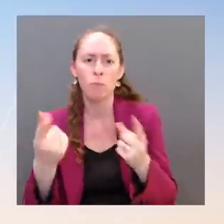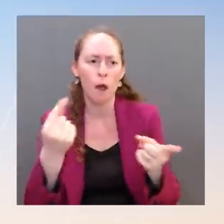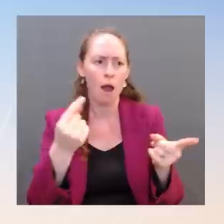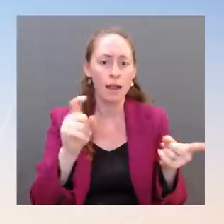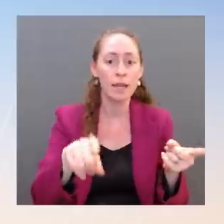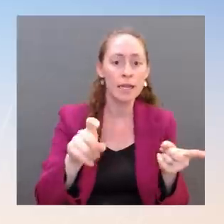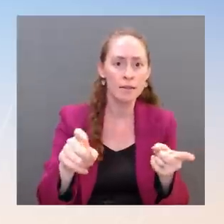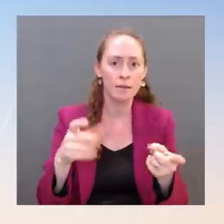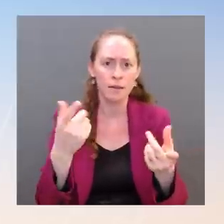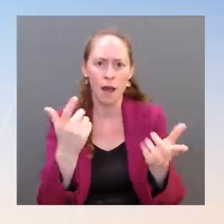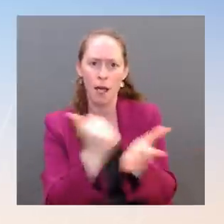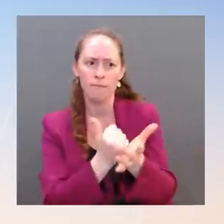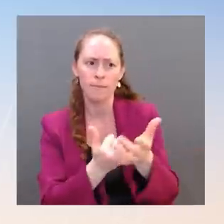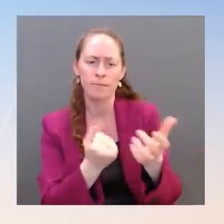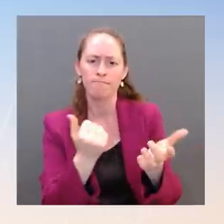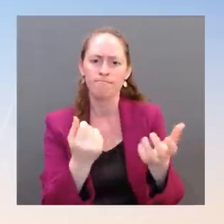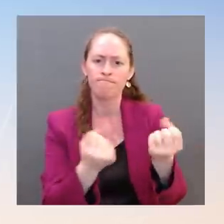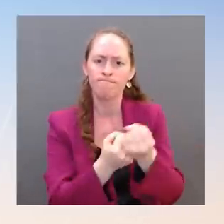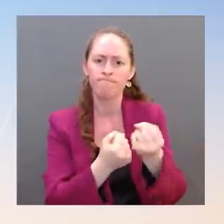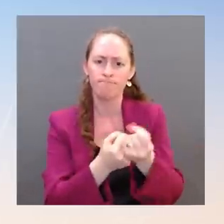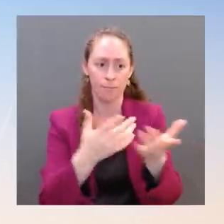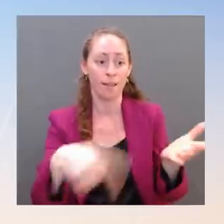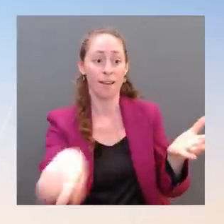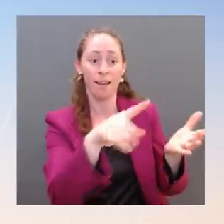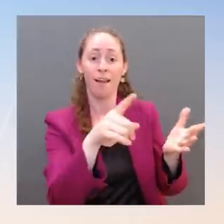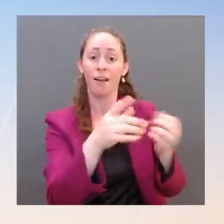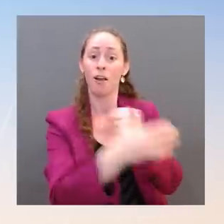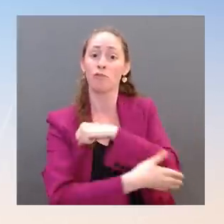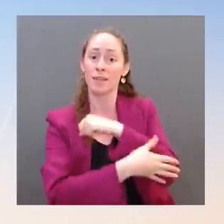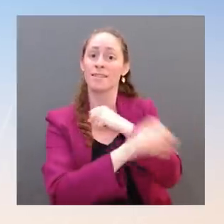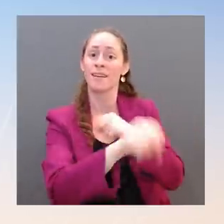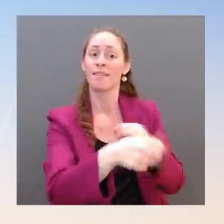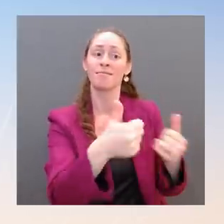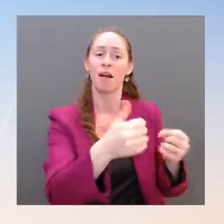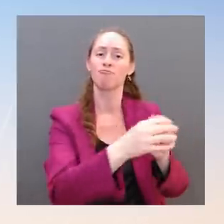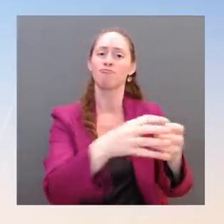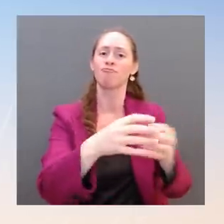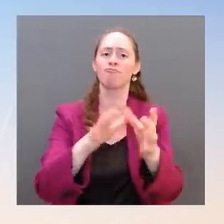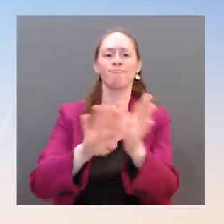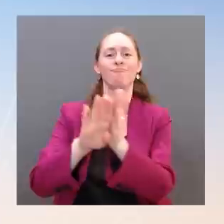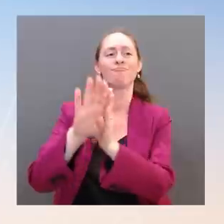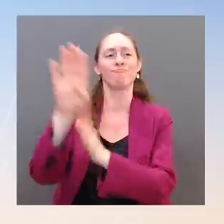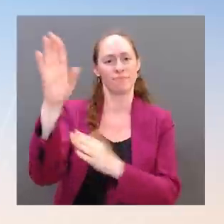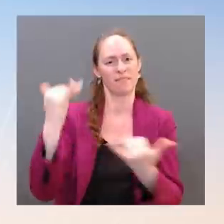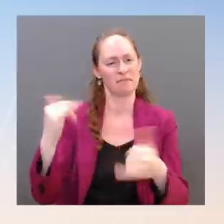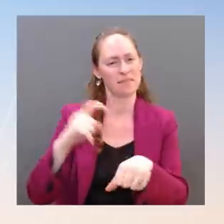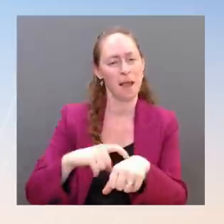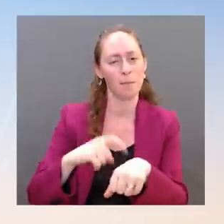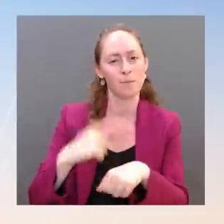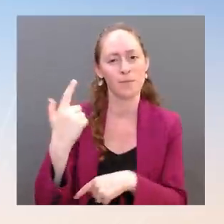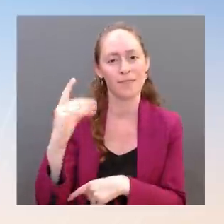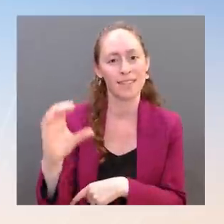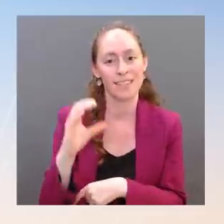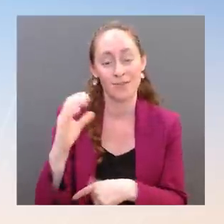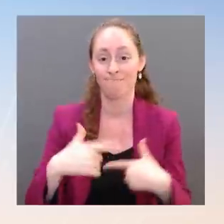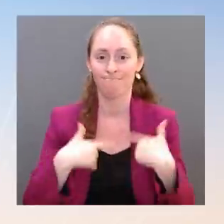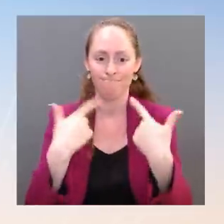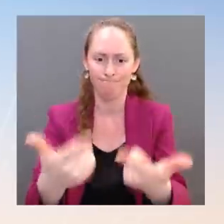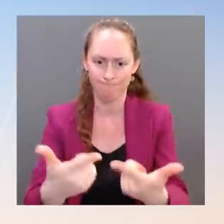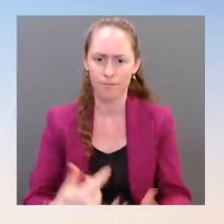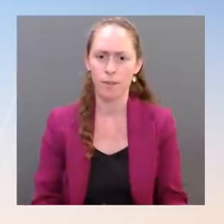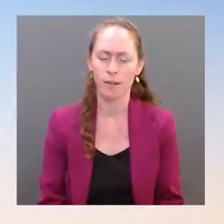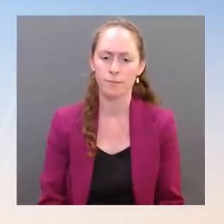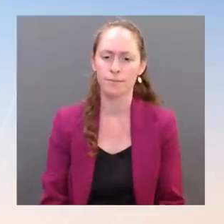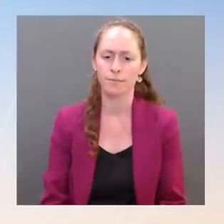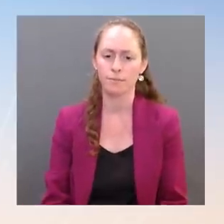questions. Yeah. Thanks so much. Can you talk to us about Turkey and what the administration is doing and what conversations you might be having with Turkey about their plans to block